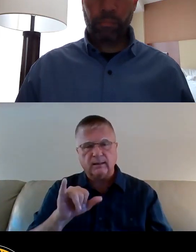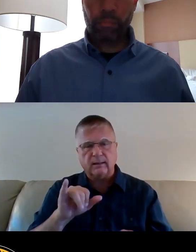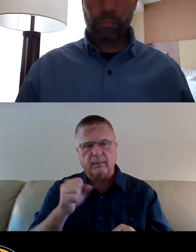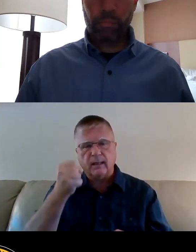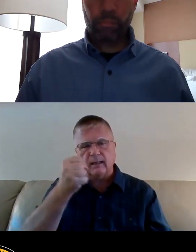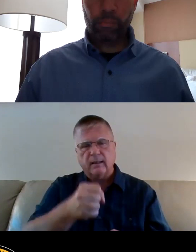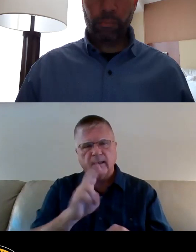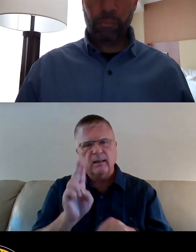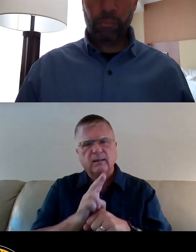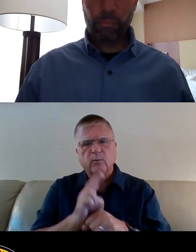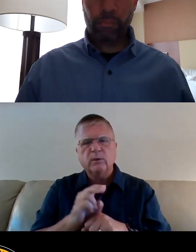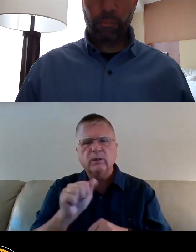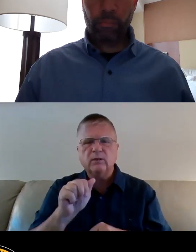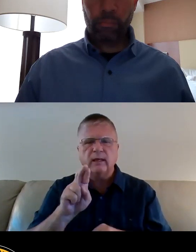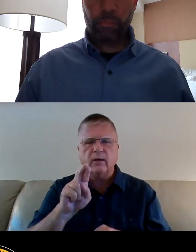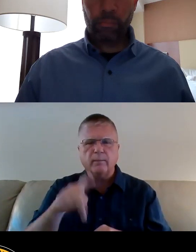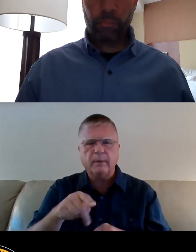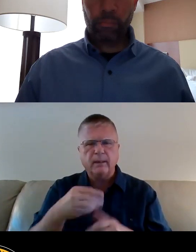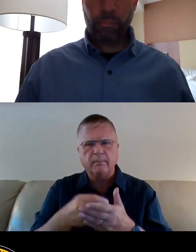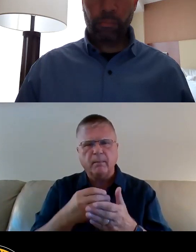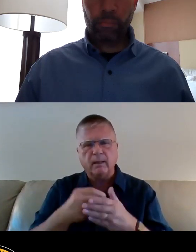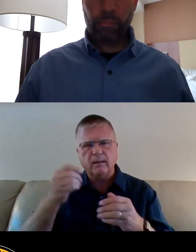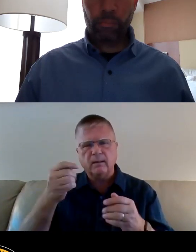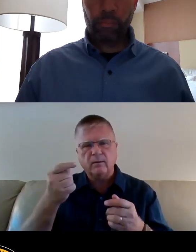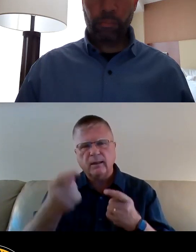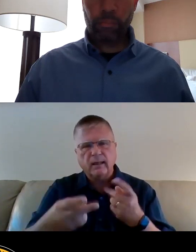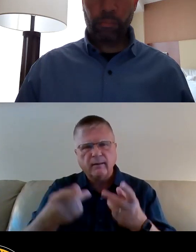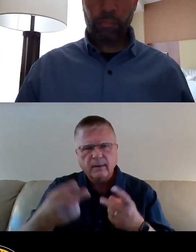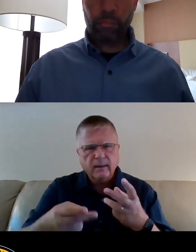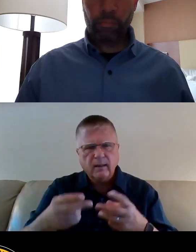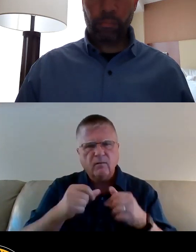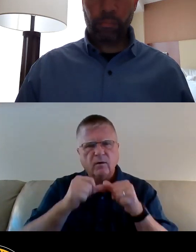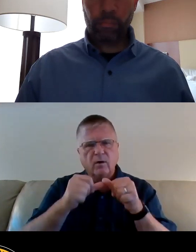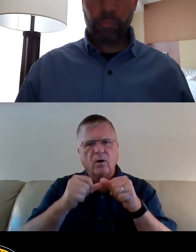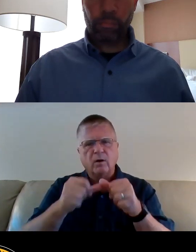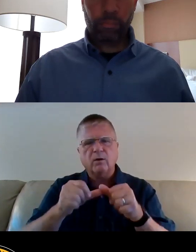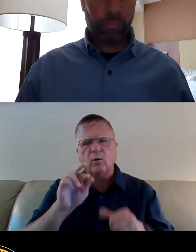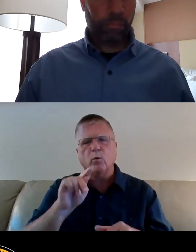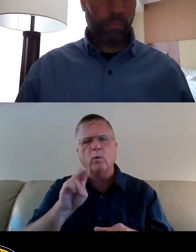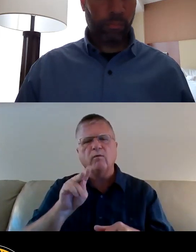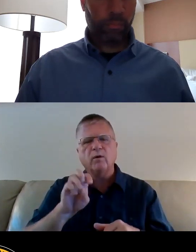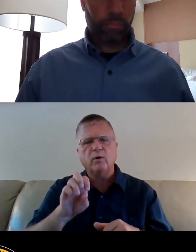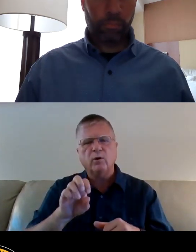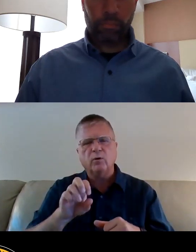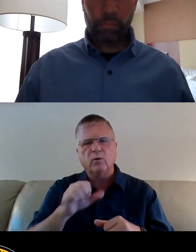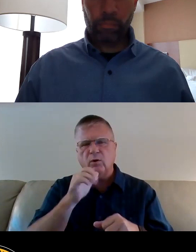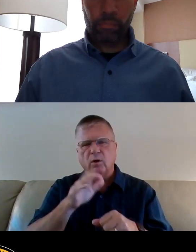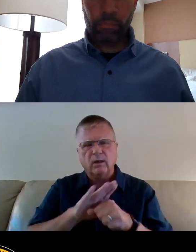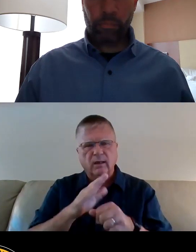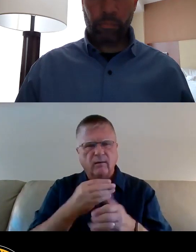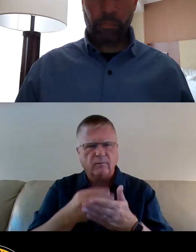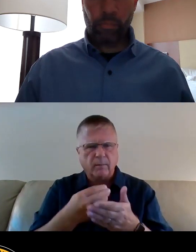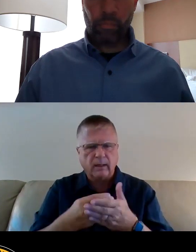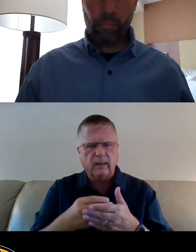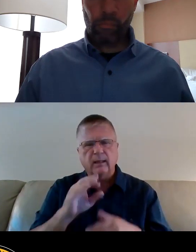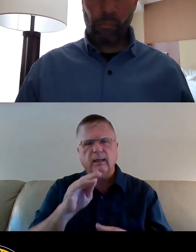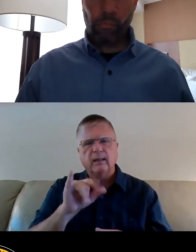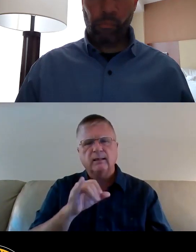this ARP money to compensate for ongoing revenue shortfalls. The city's failure to